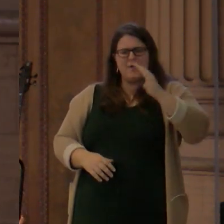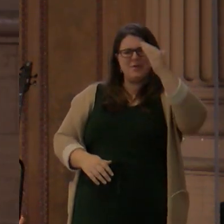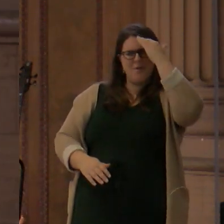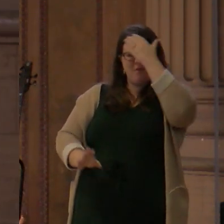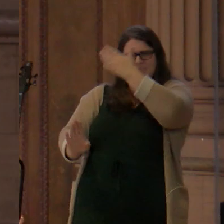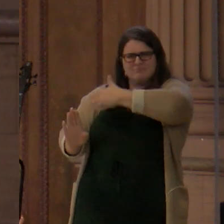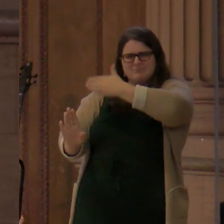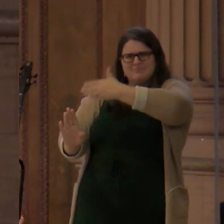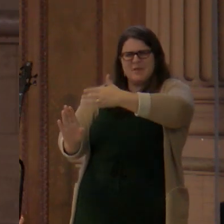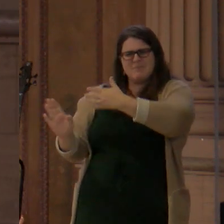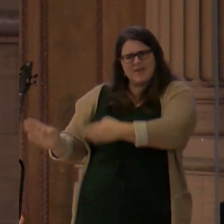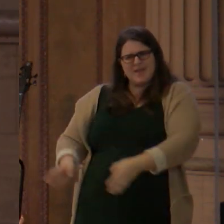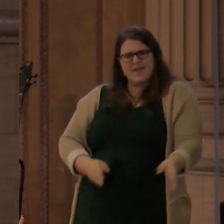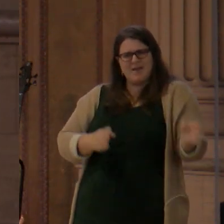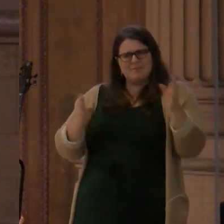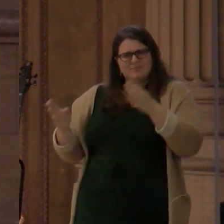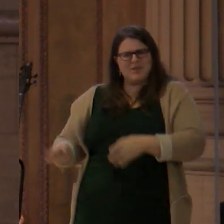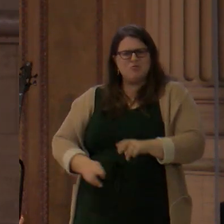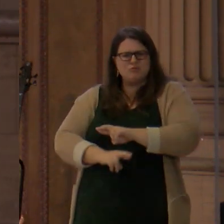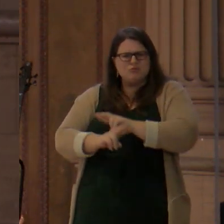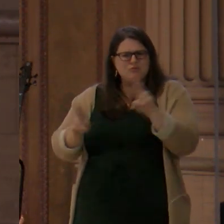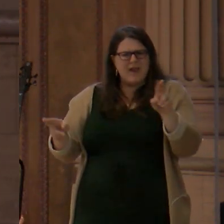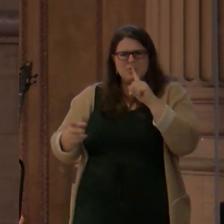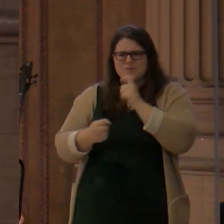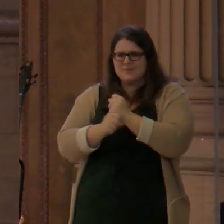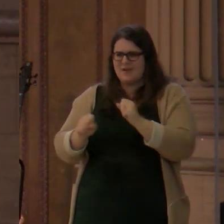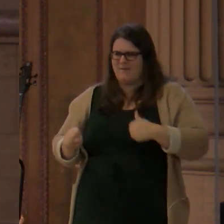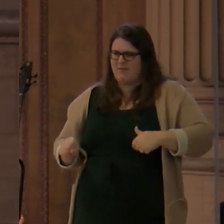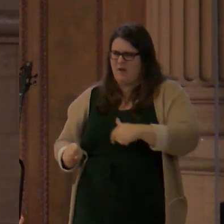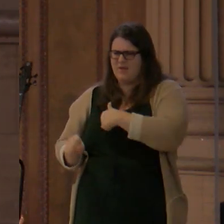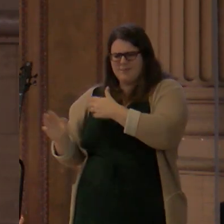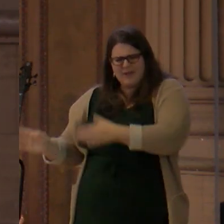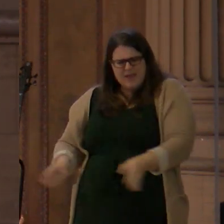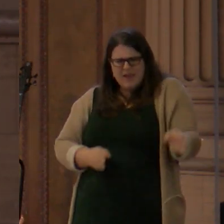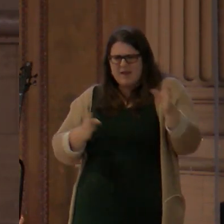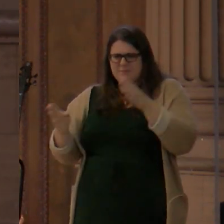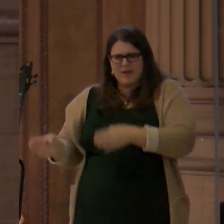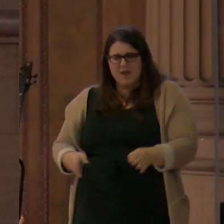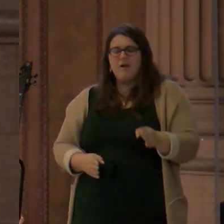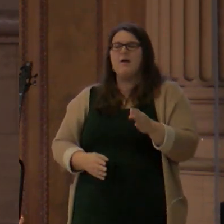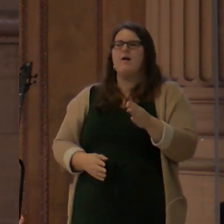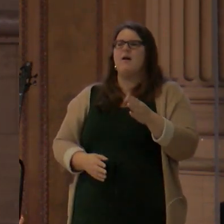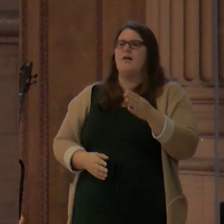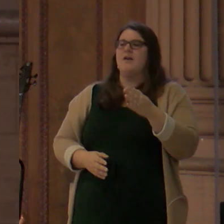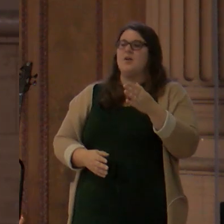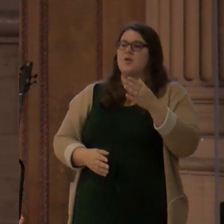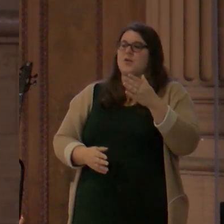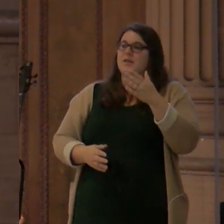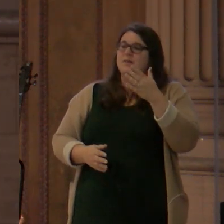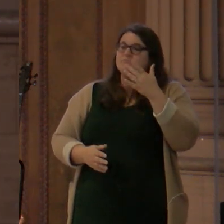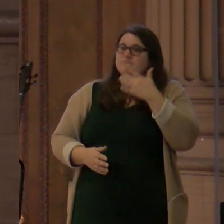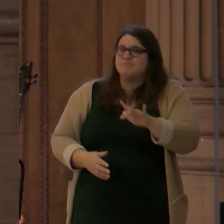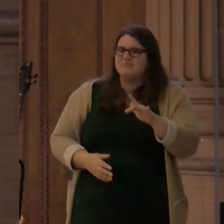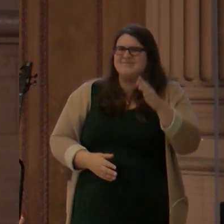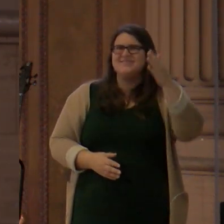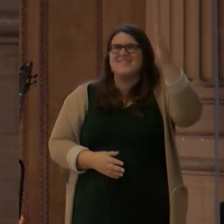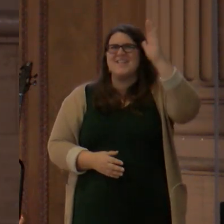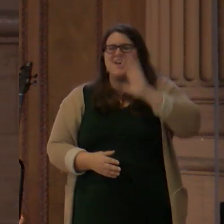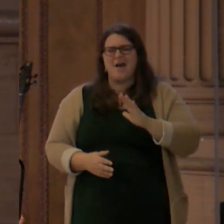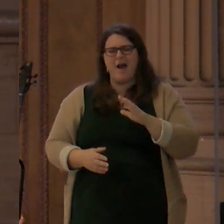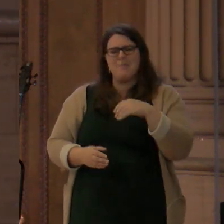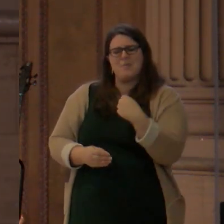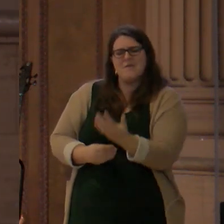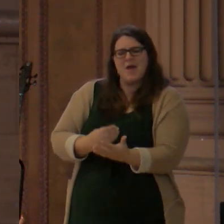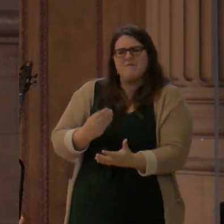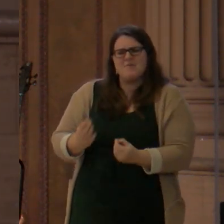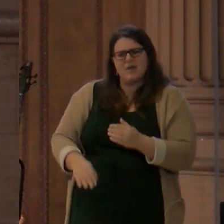slavery of sin and death was always the plan. And by God's grace, he gives us these pictures and these shadows and